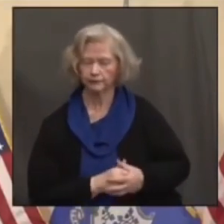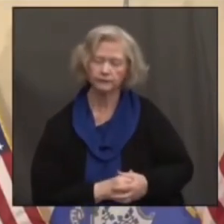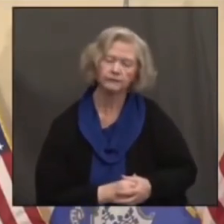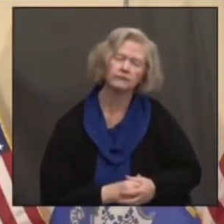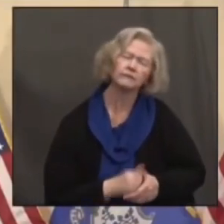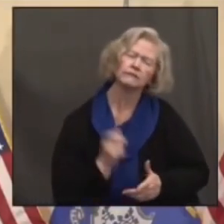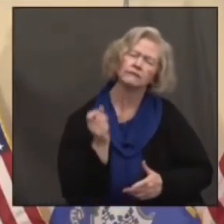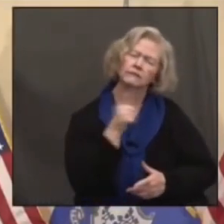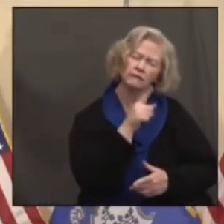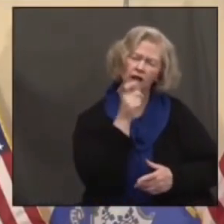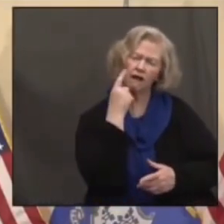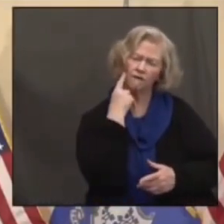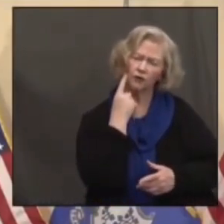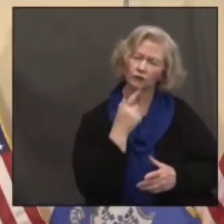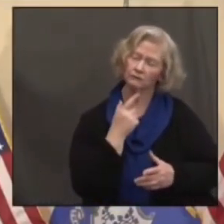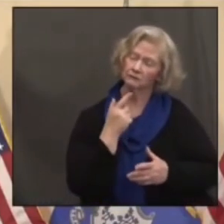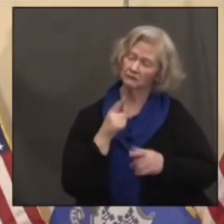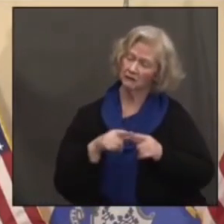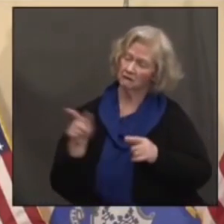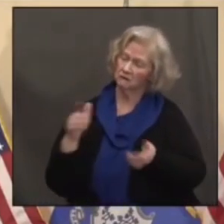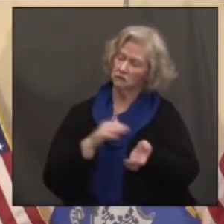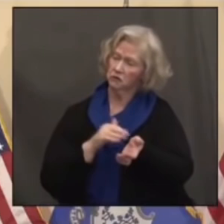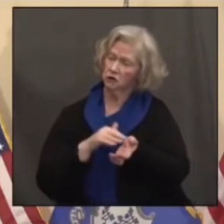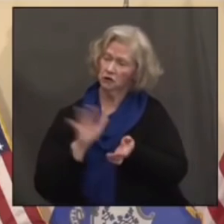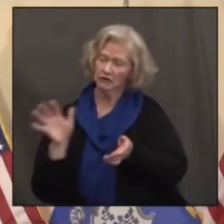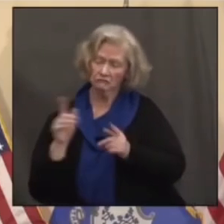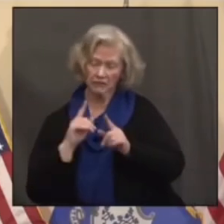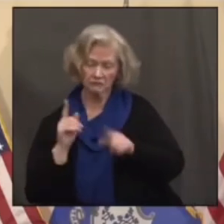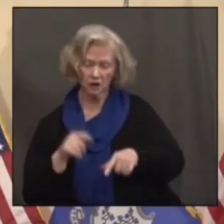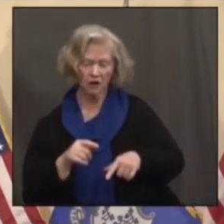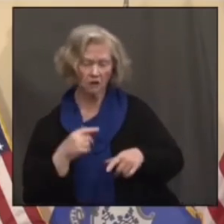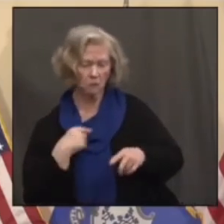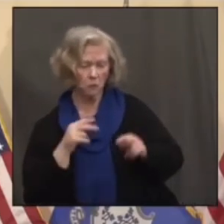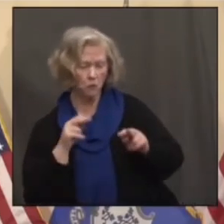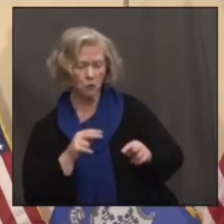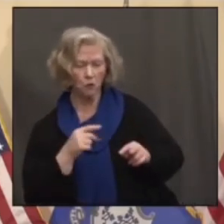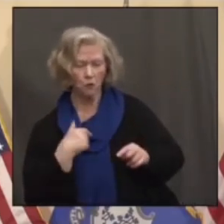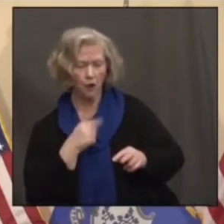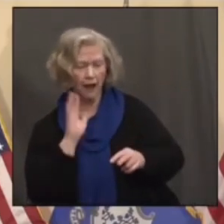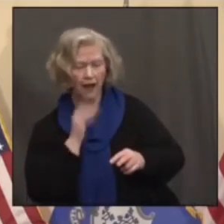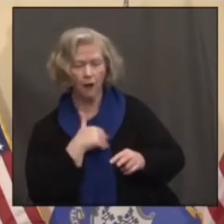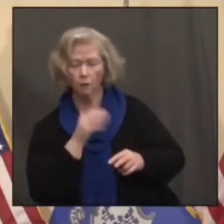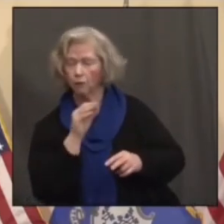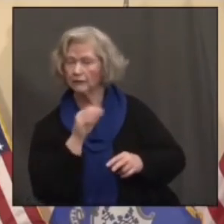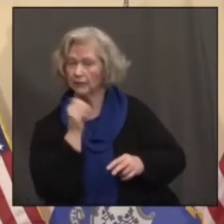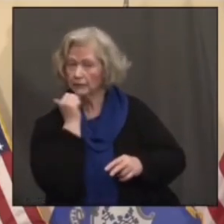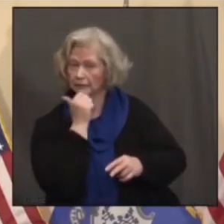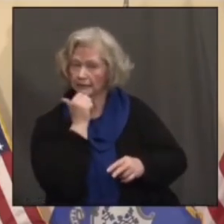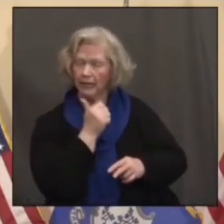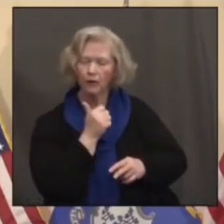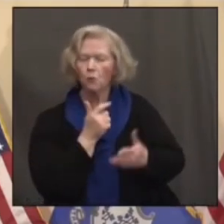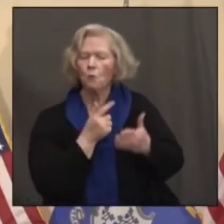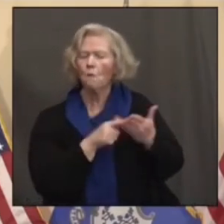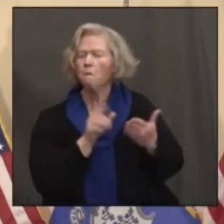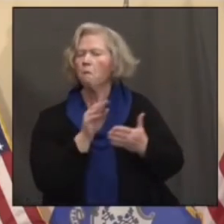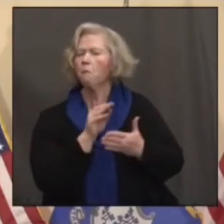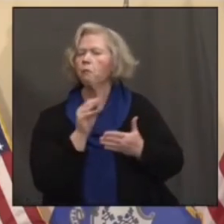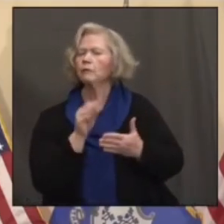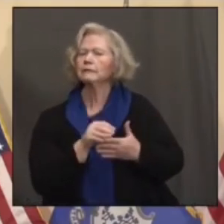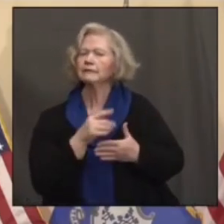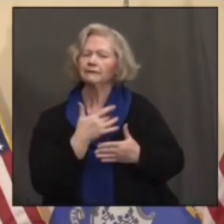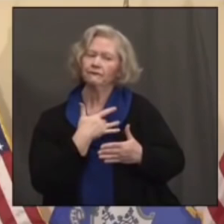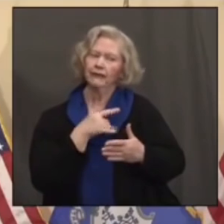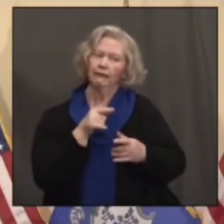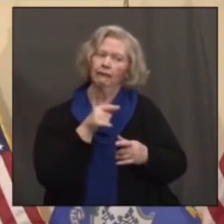you know, Governor, based off of what Dr. Kuo said, you know, when it comes to our daily positivity rate, is there a percentage that you're going to be looking